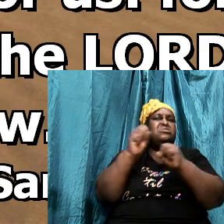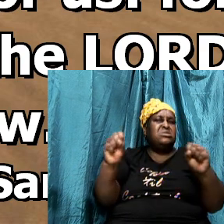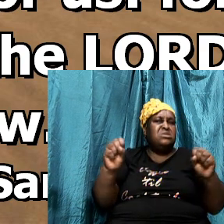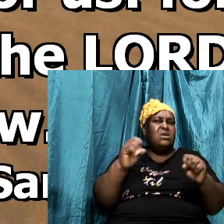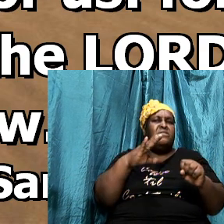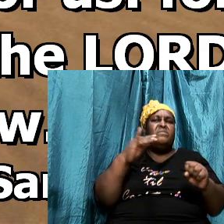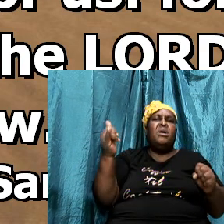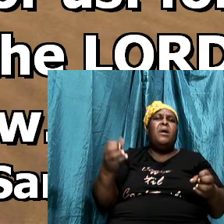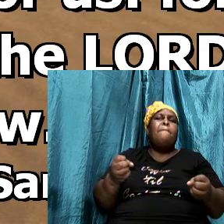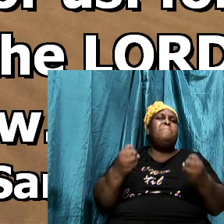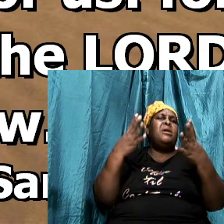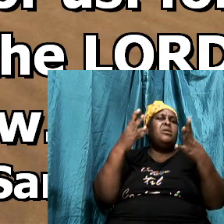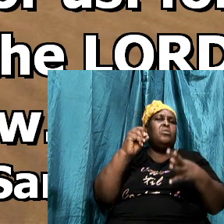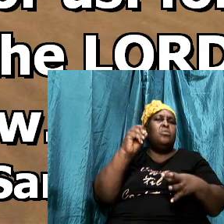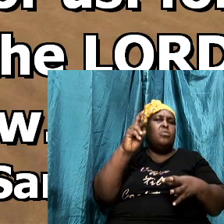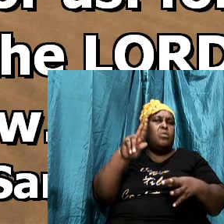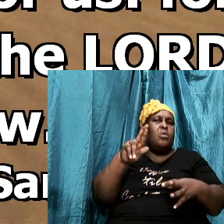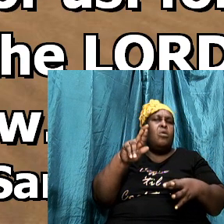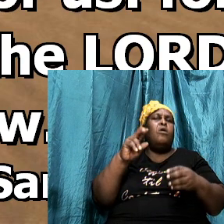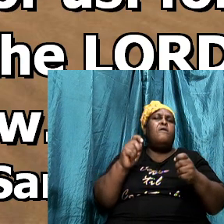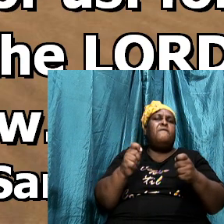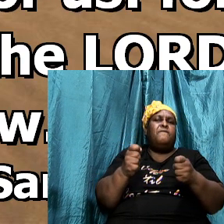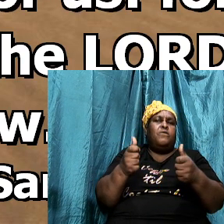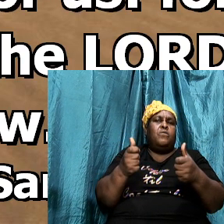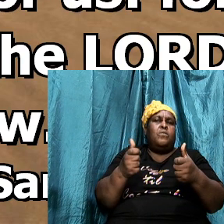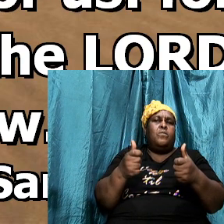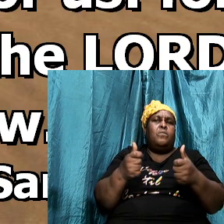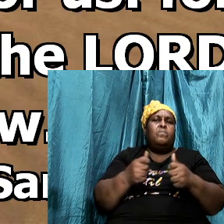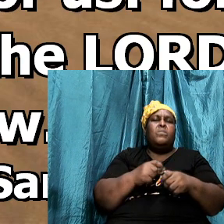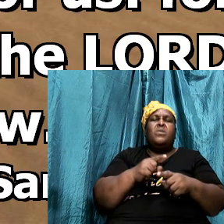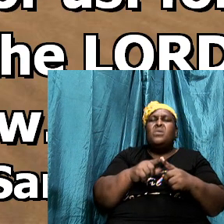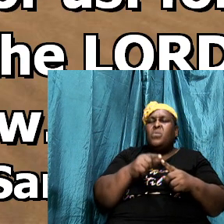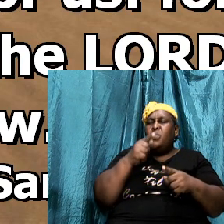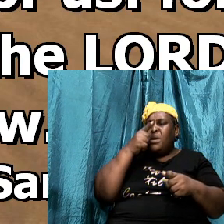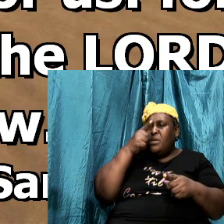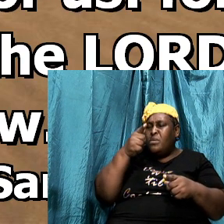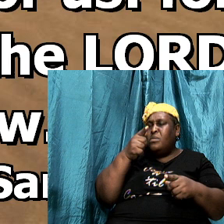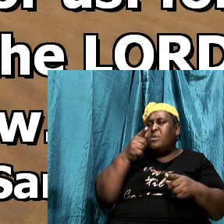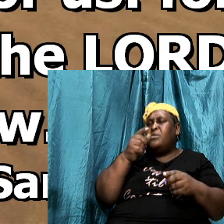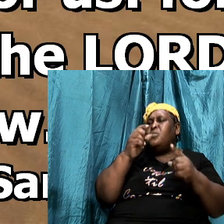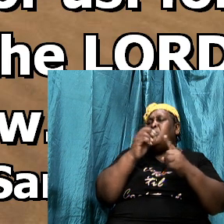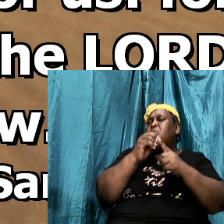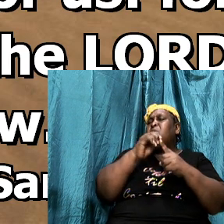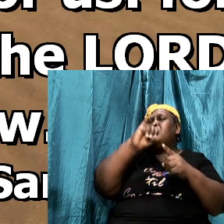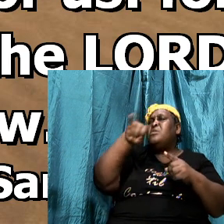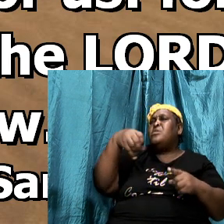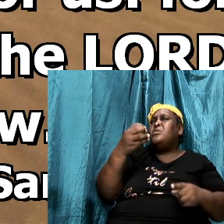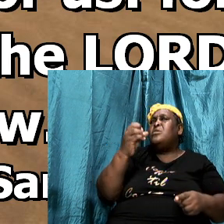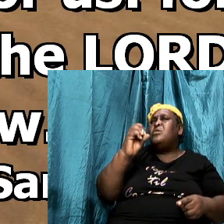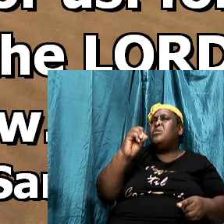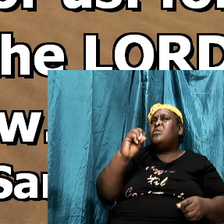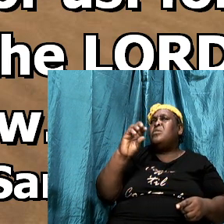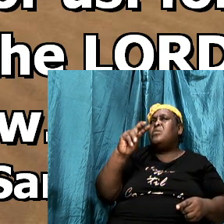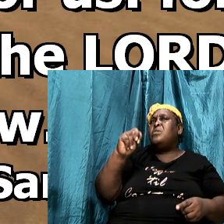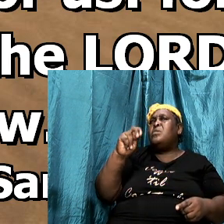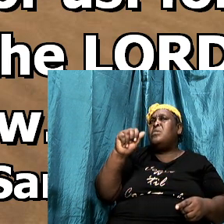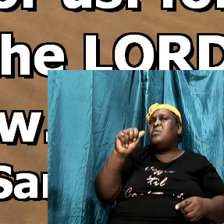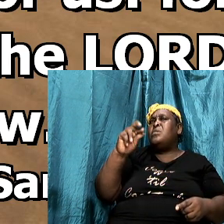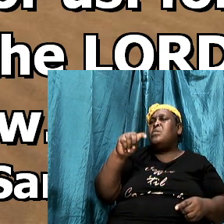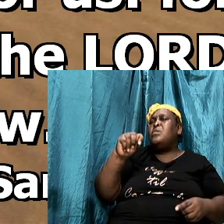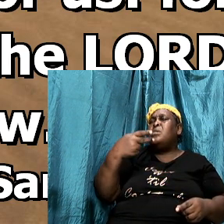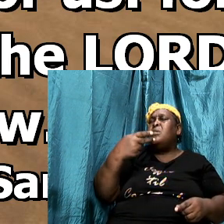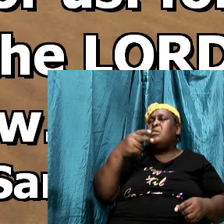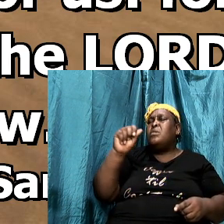by few. As we look at the words of Jonathan, we recognize that I believe that Jonathan